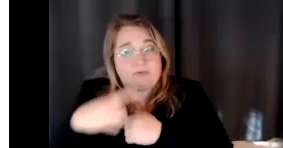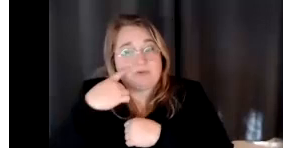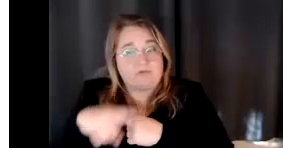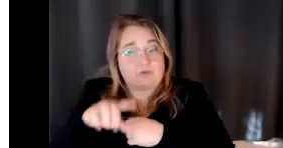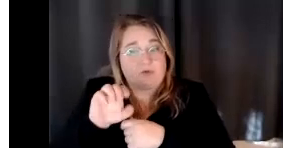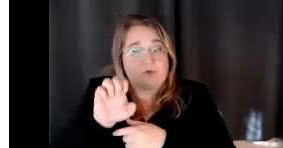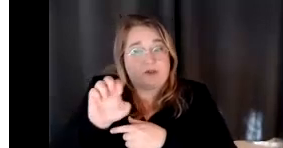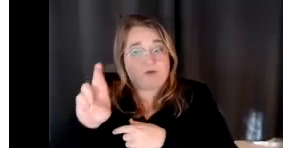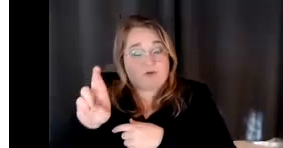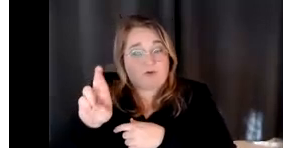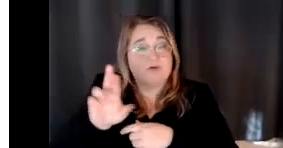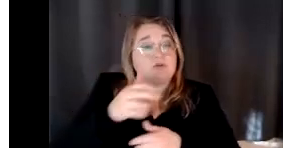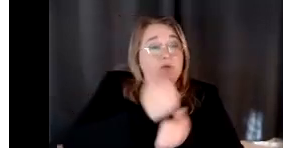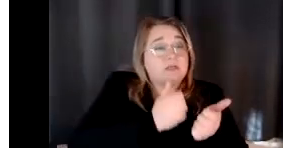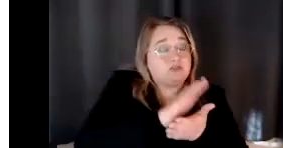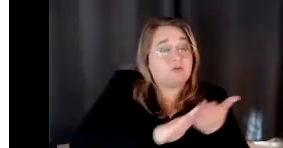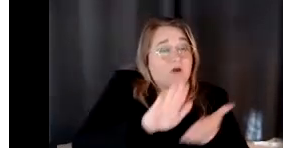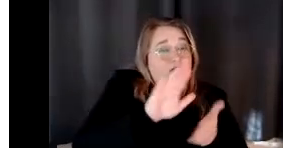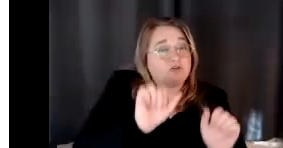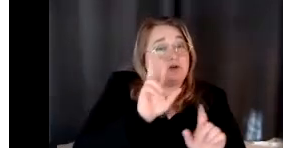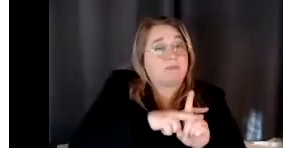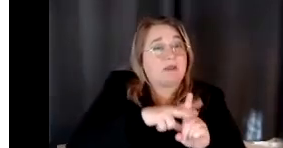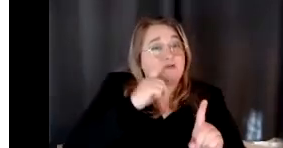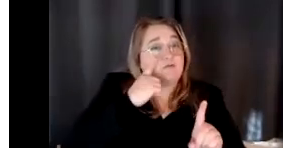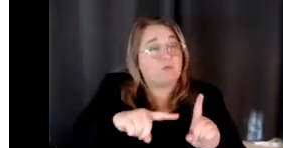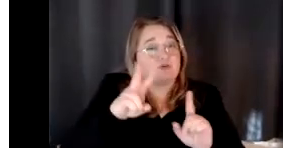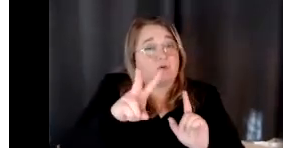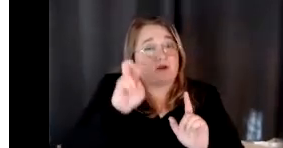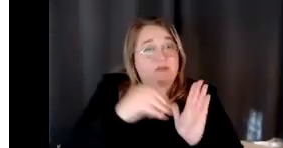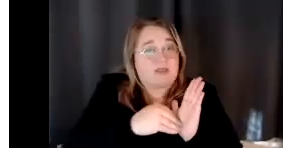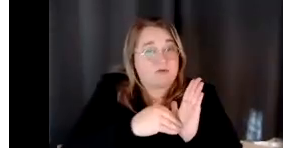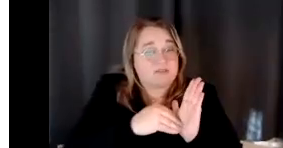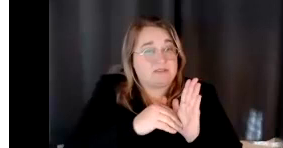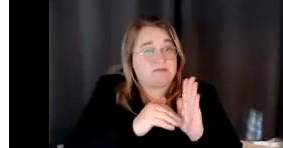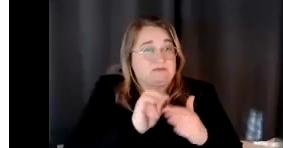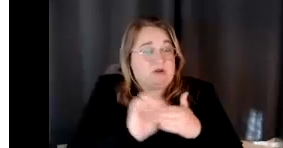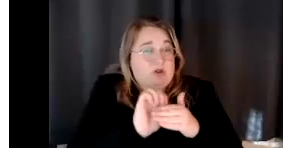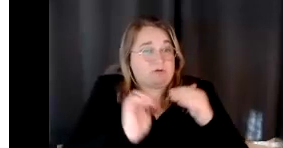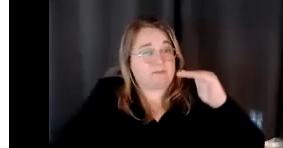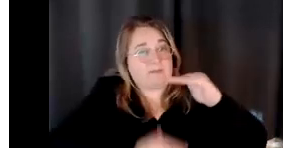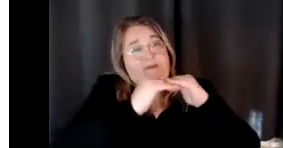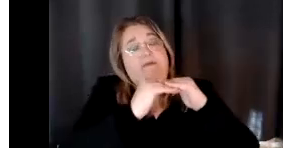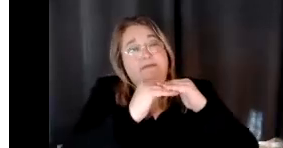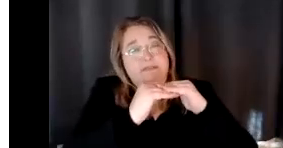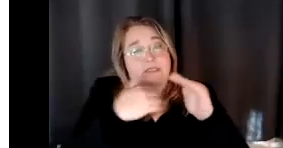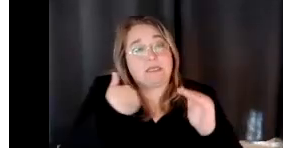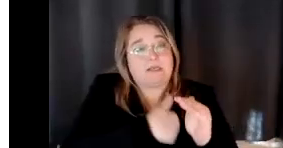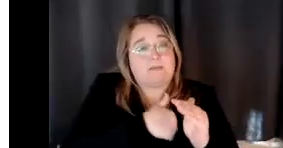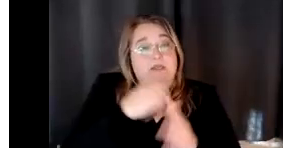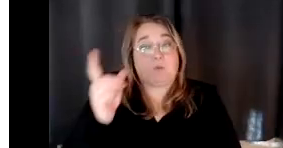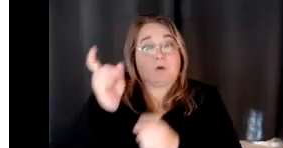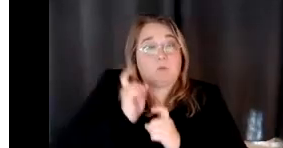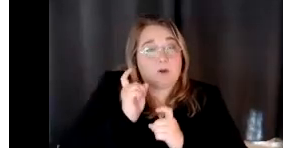college could apply for a maximum of $200,000. We were awarded, um, $193